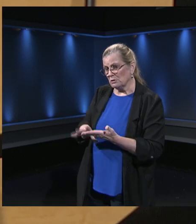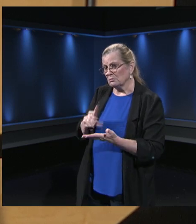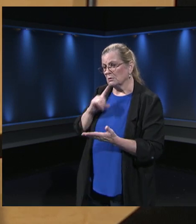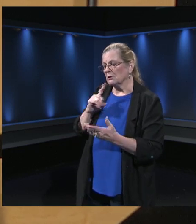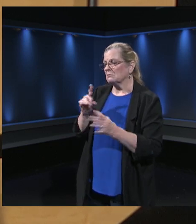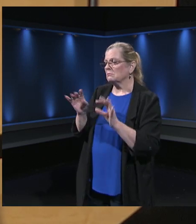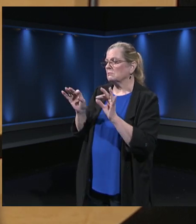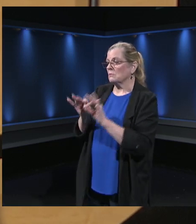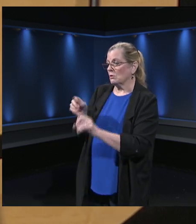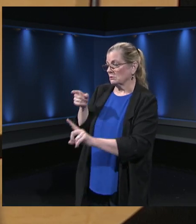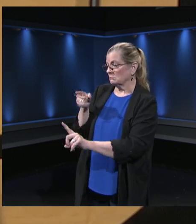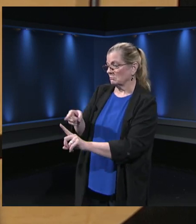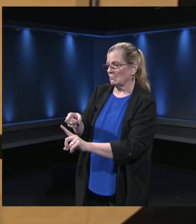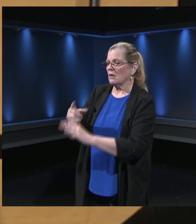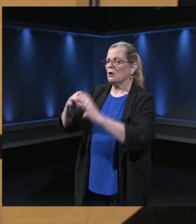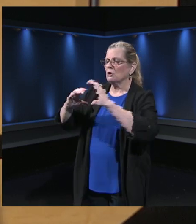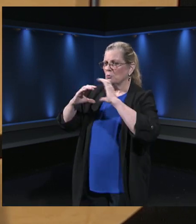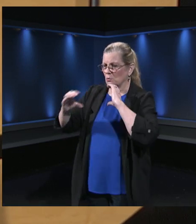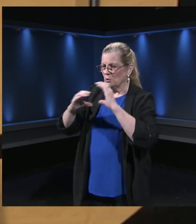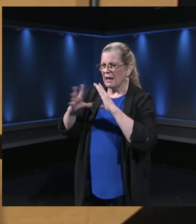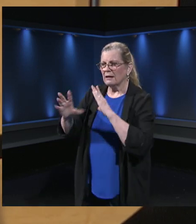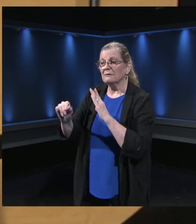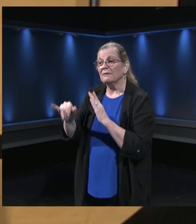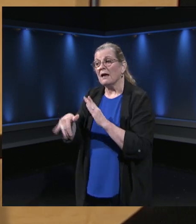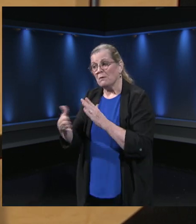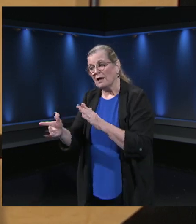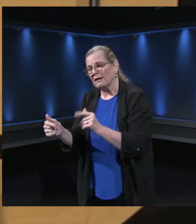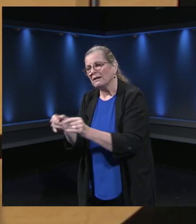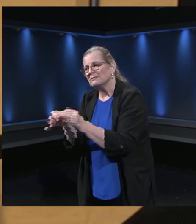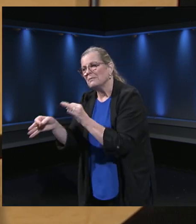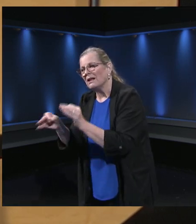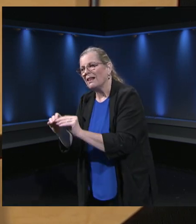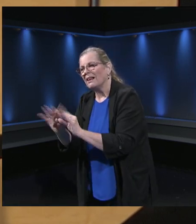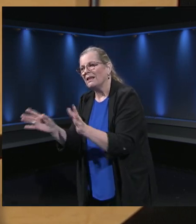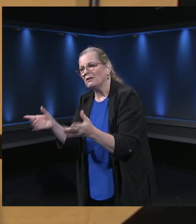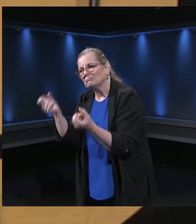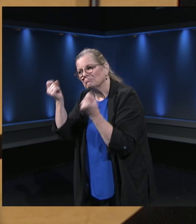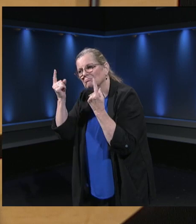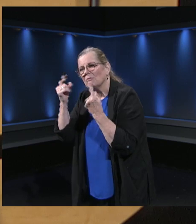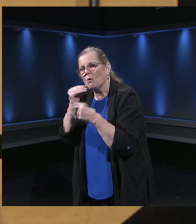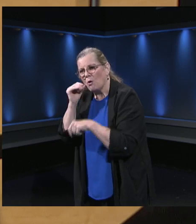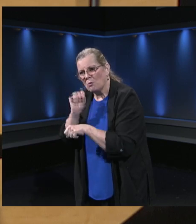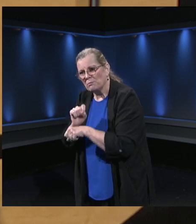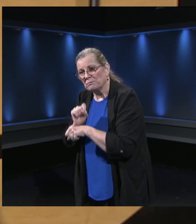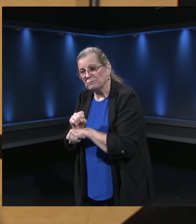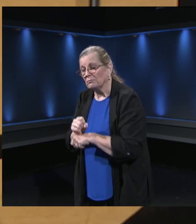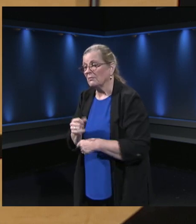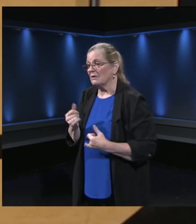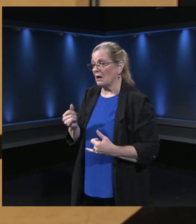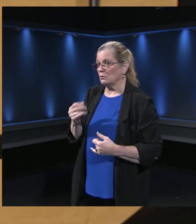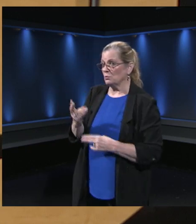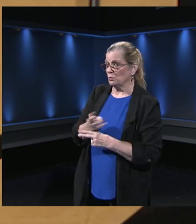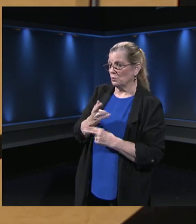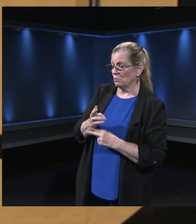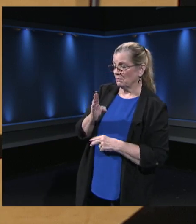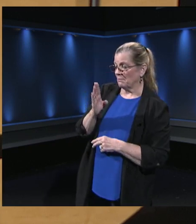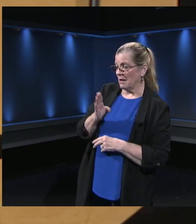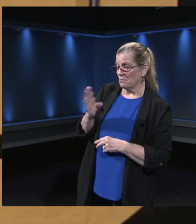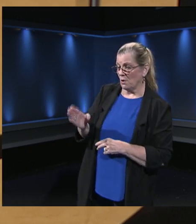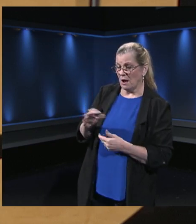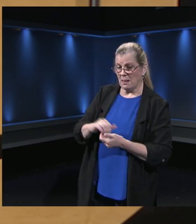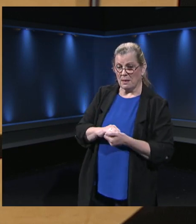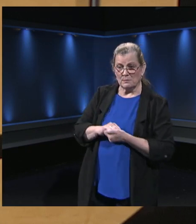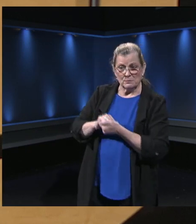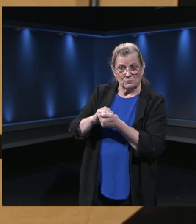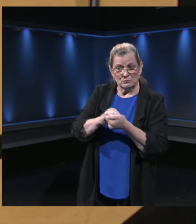It's clear. So that's why our school chose to do the Blackboard Collaborate Ultra. But as Tracy mentioned, there's a lot of amazing